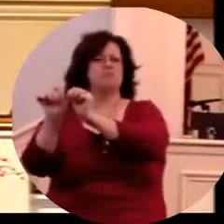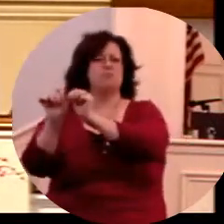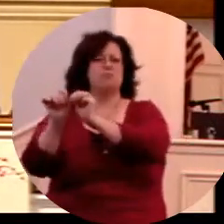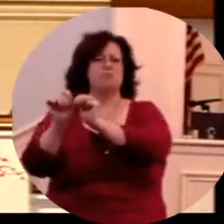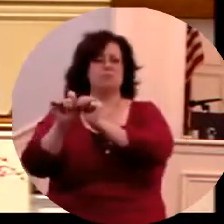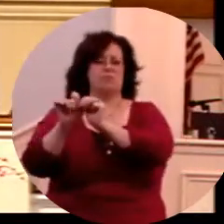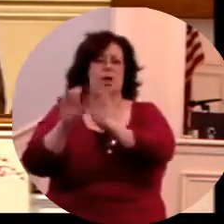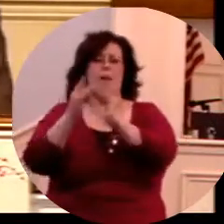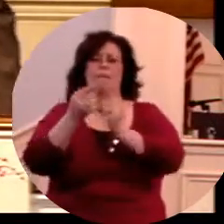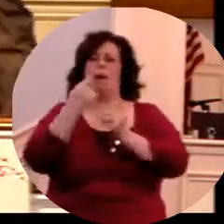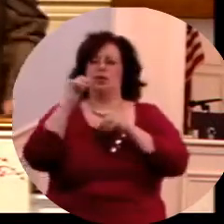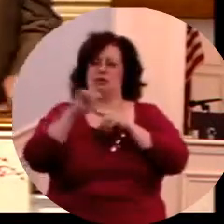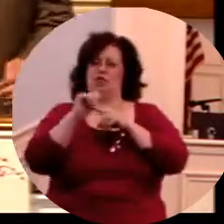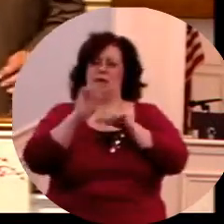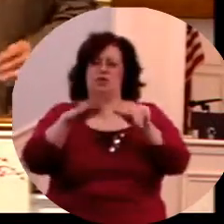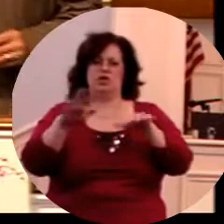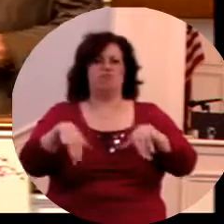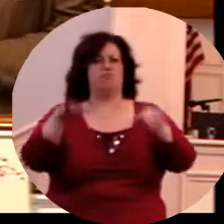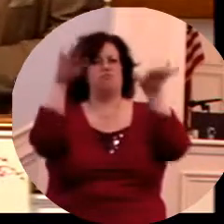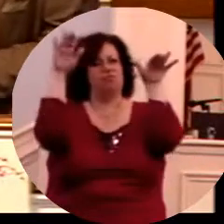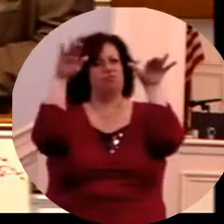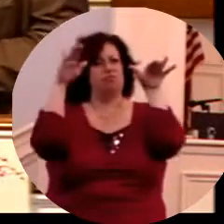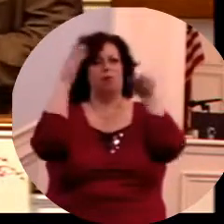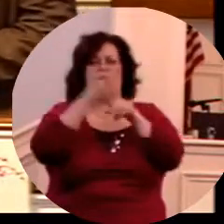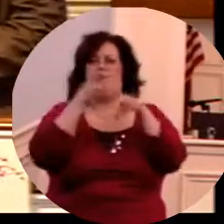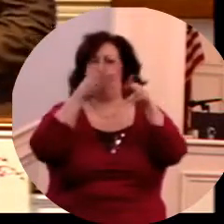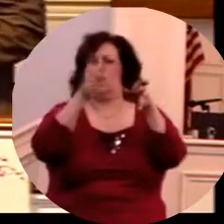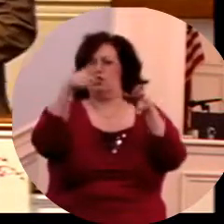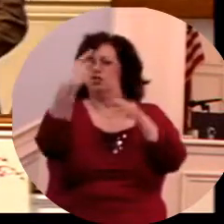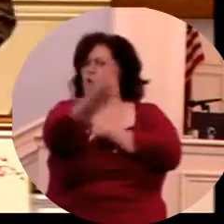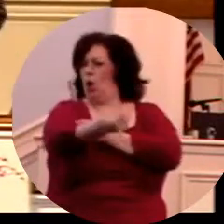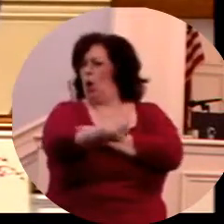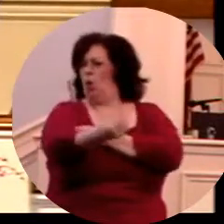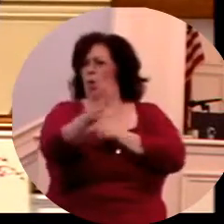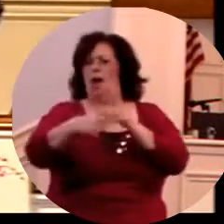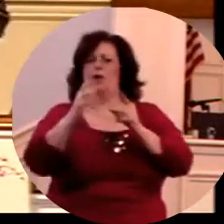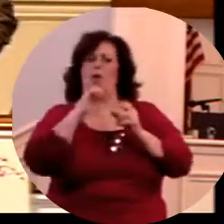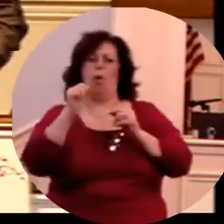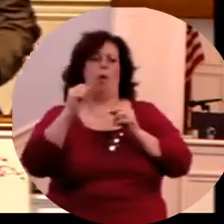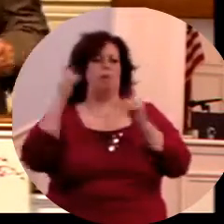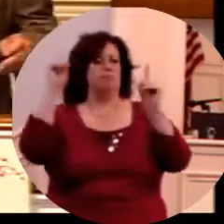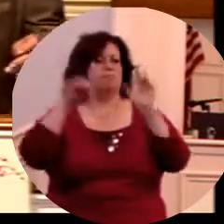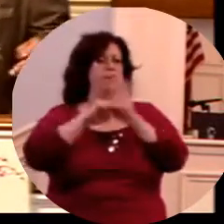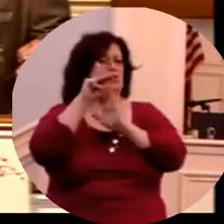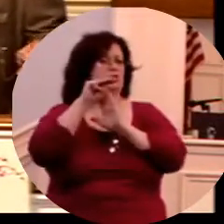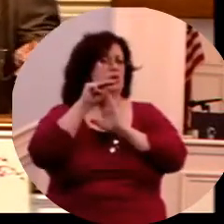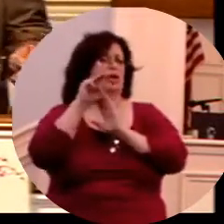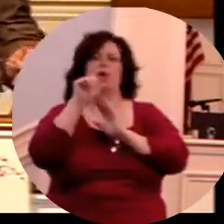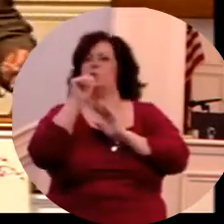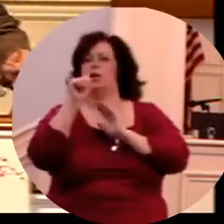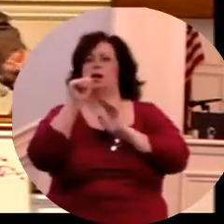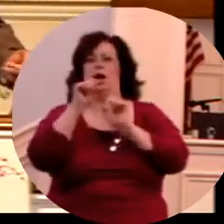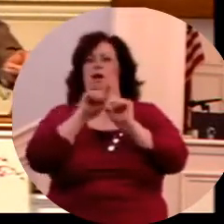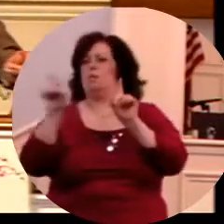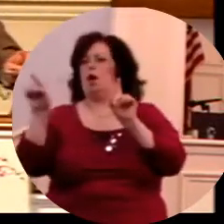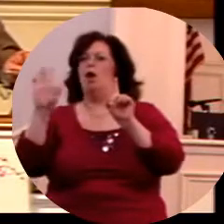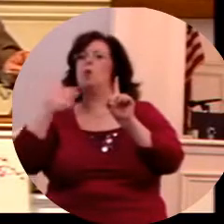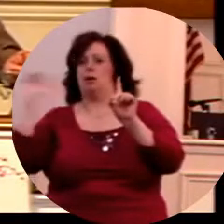Like Proverbs 22 says, train up a child in the way he should go. When he's old, he'll what?